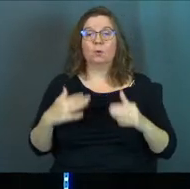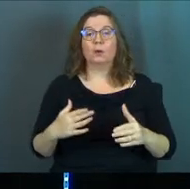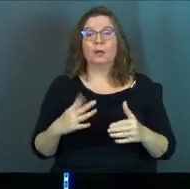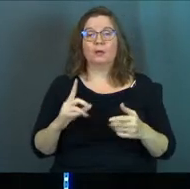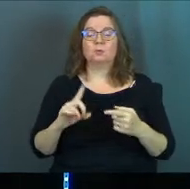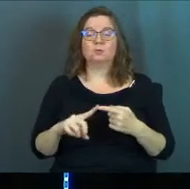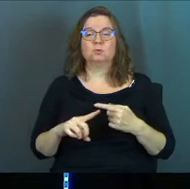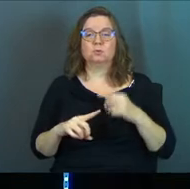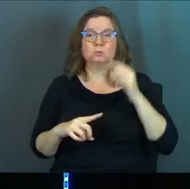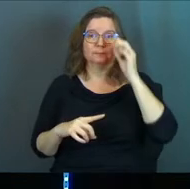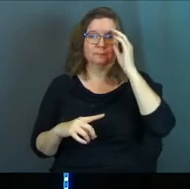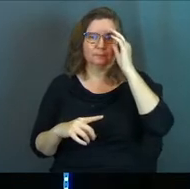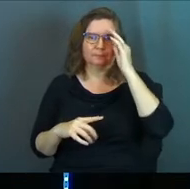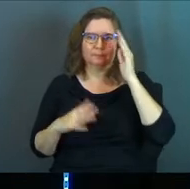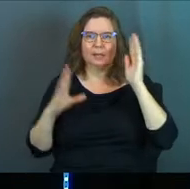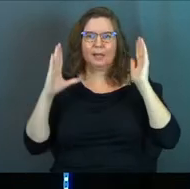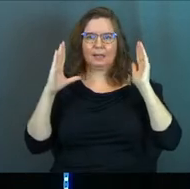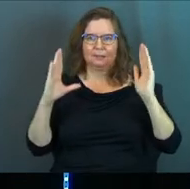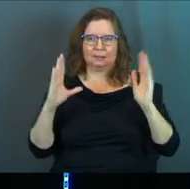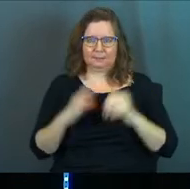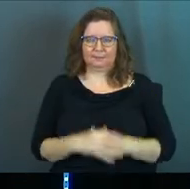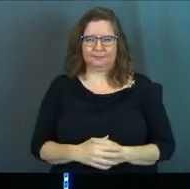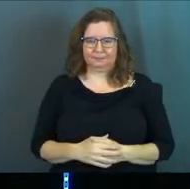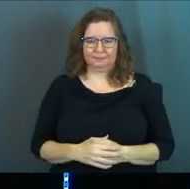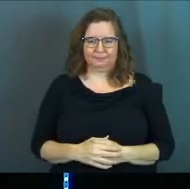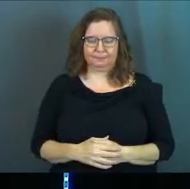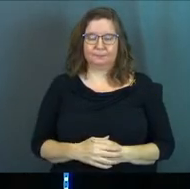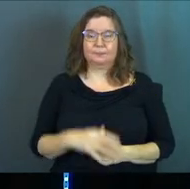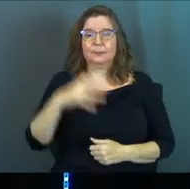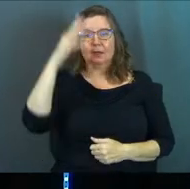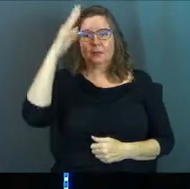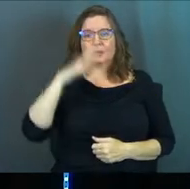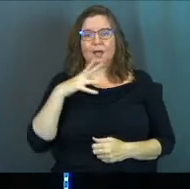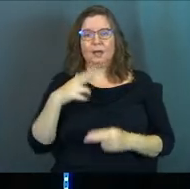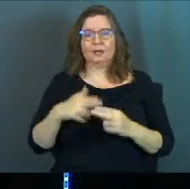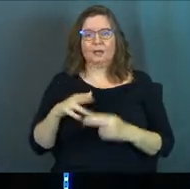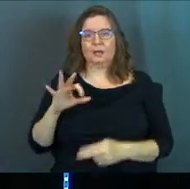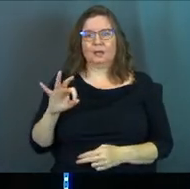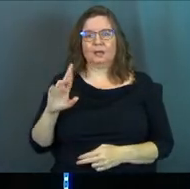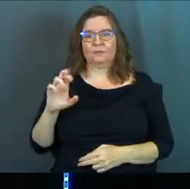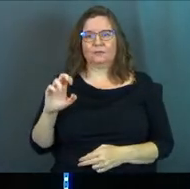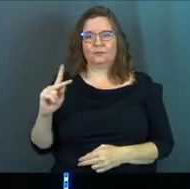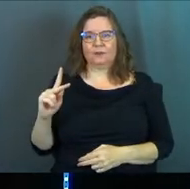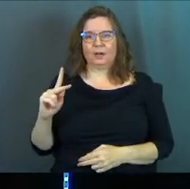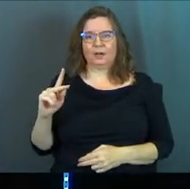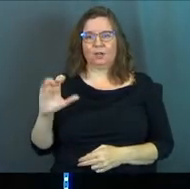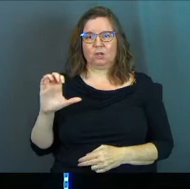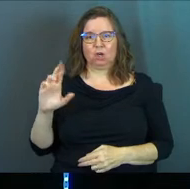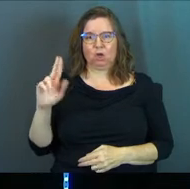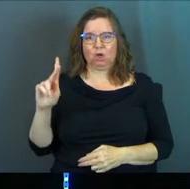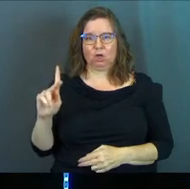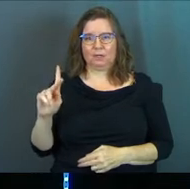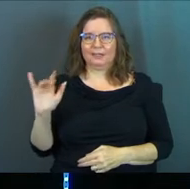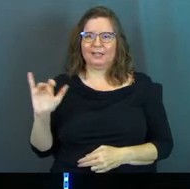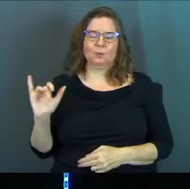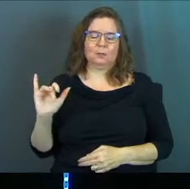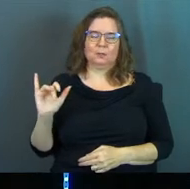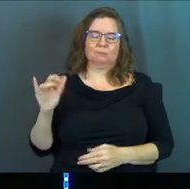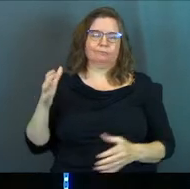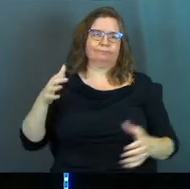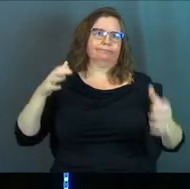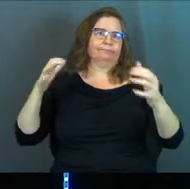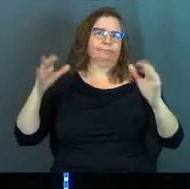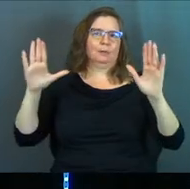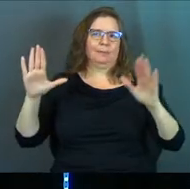just listen. There was a guy named Frank Cook and he was kind of the Obi-Wan Kenobi, amazing